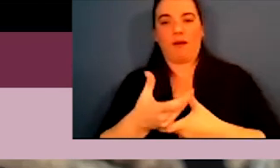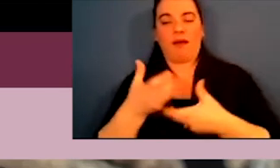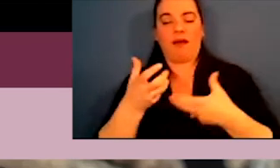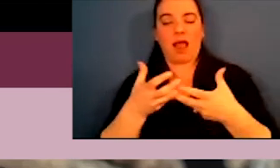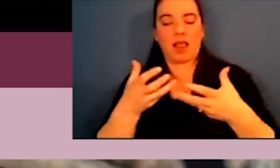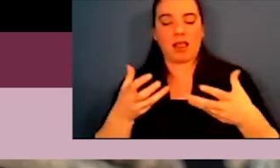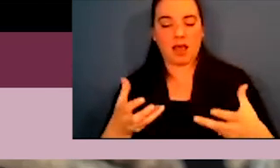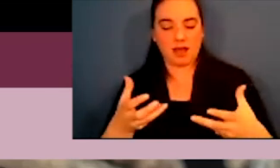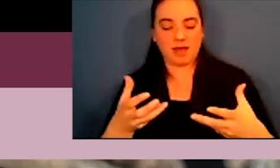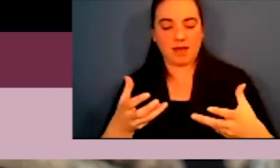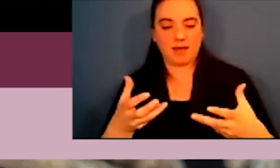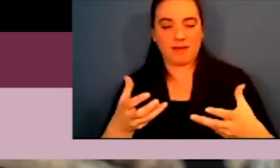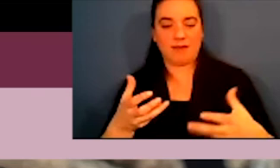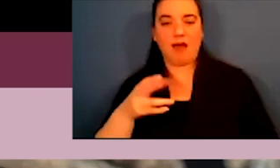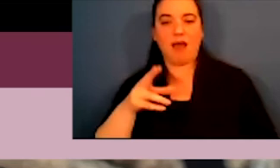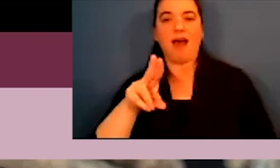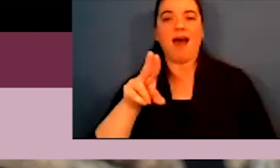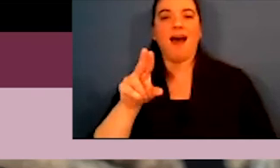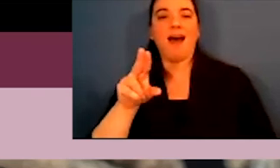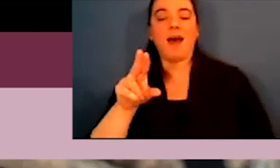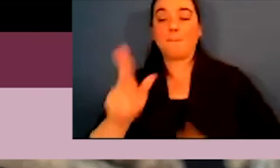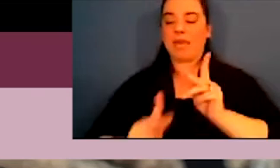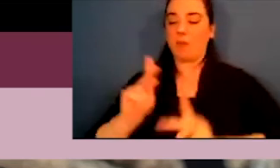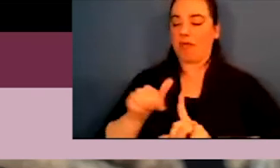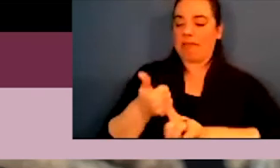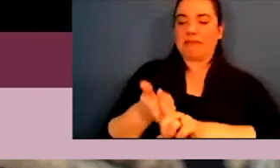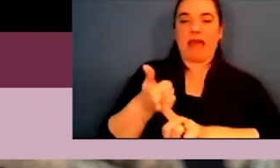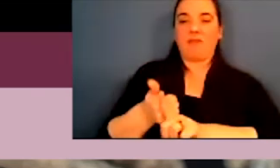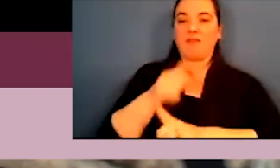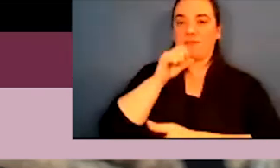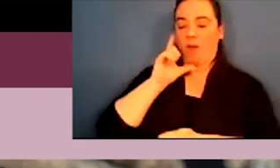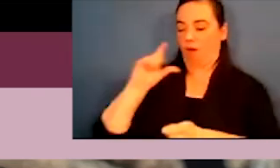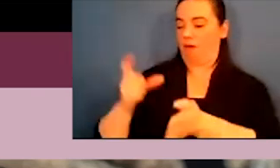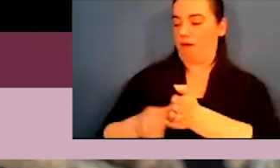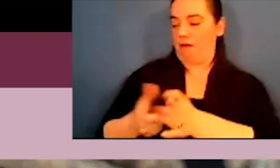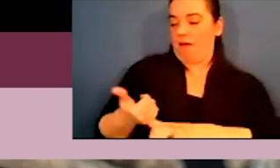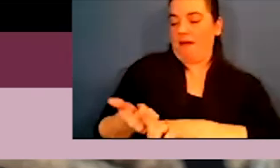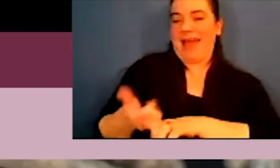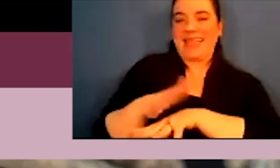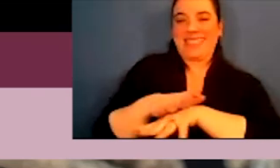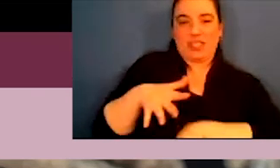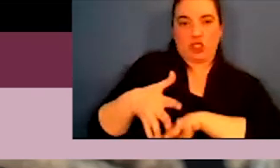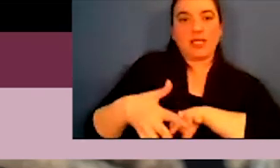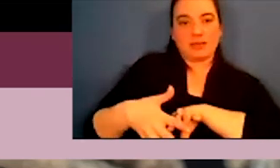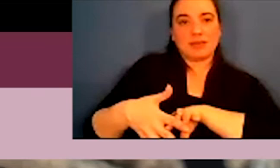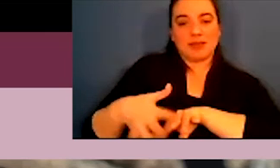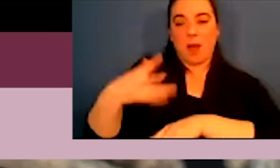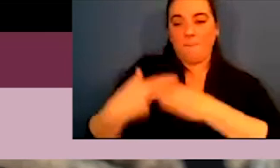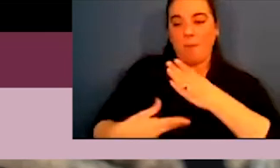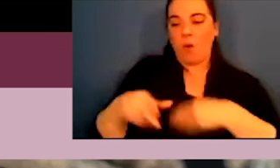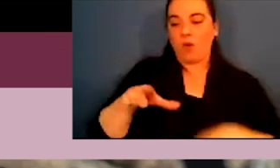which, which leads to a lot of unidentified indigenous people